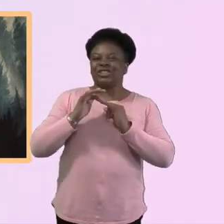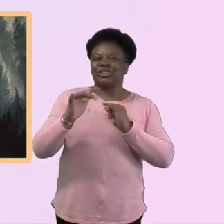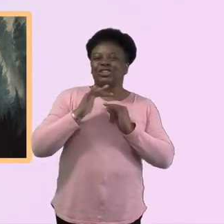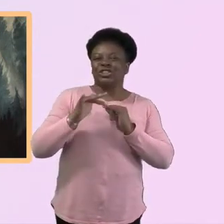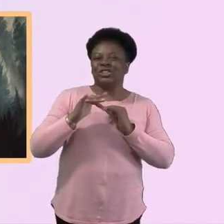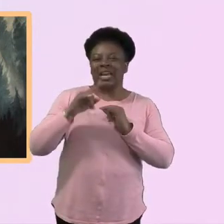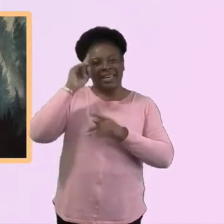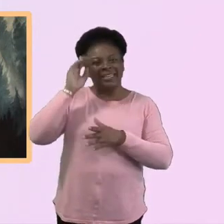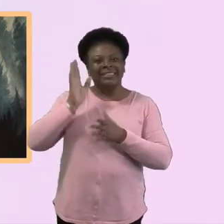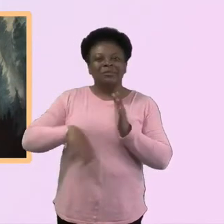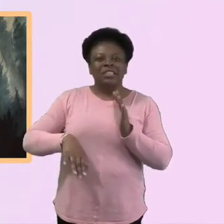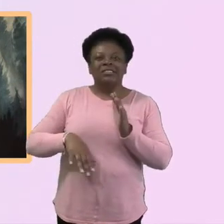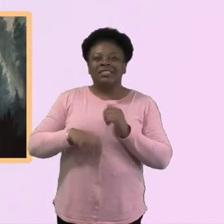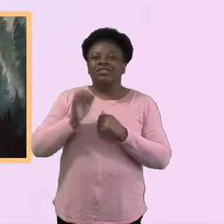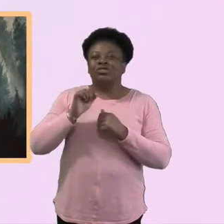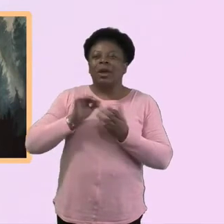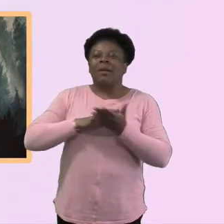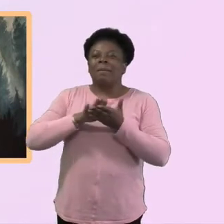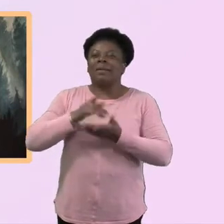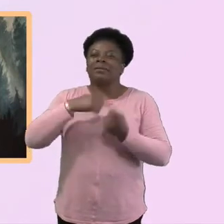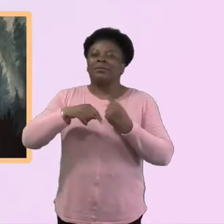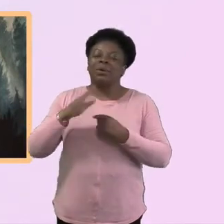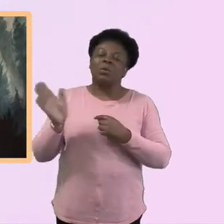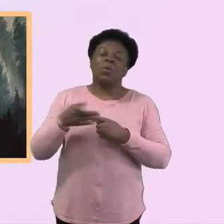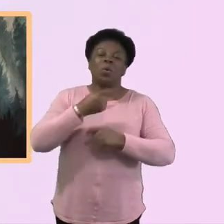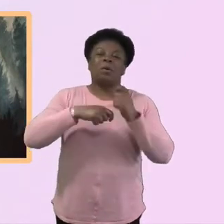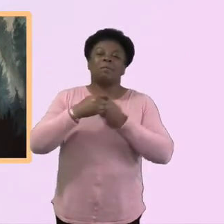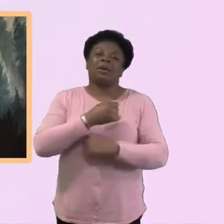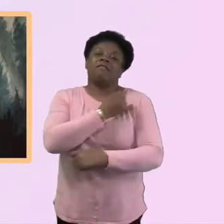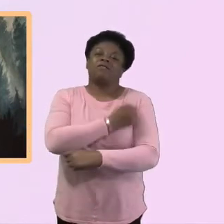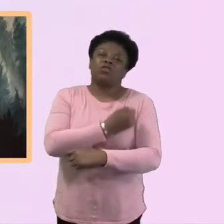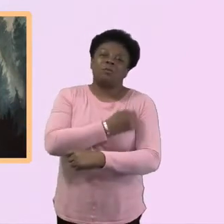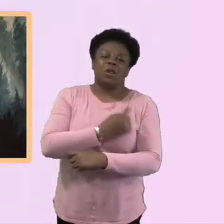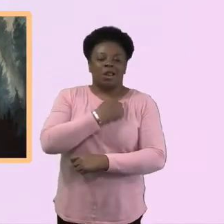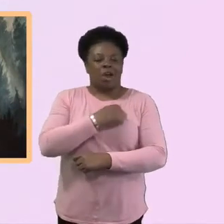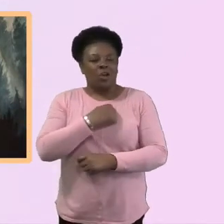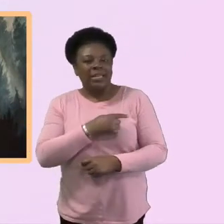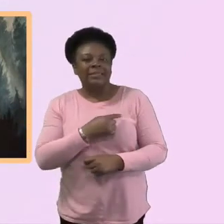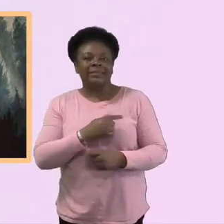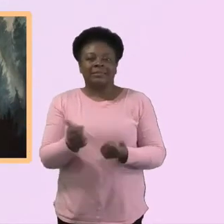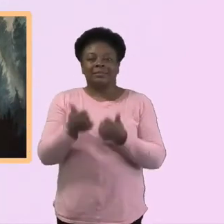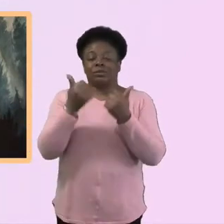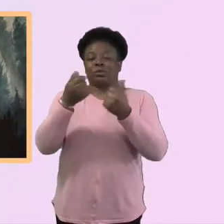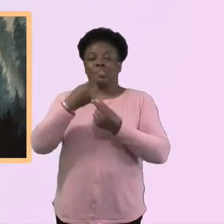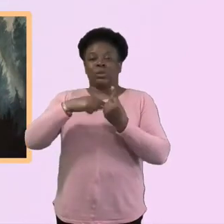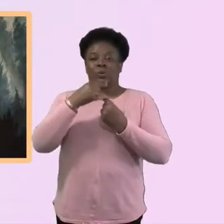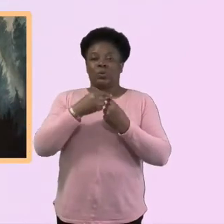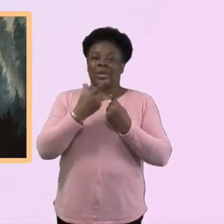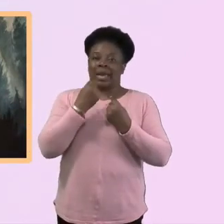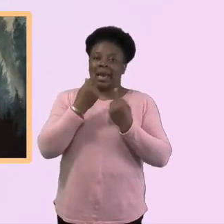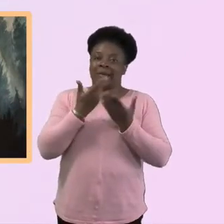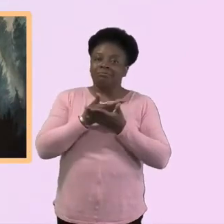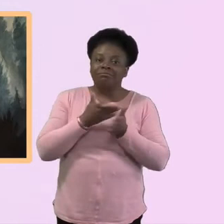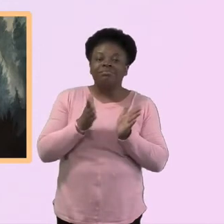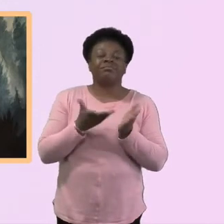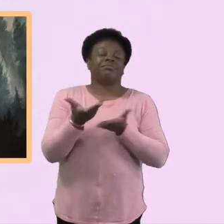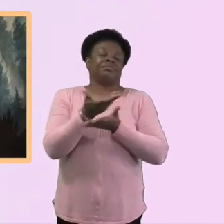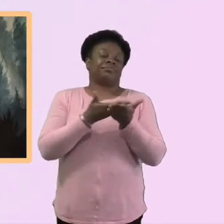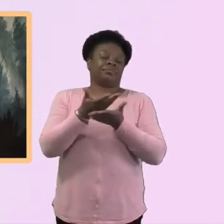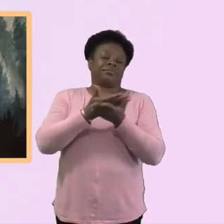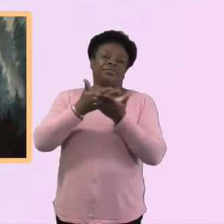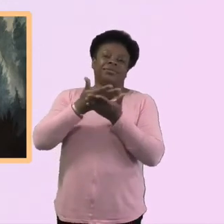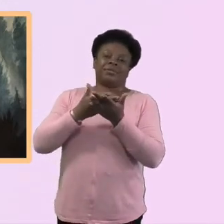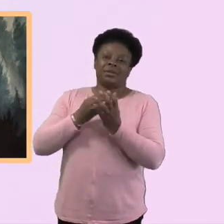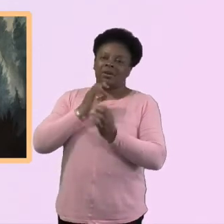more vulnerable, but then it's opened us up to be able to have these discussions and these conversations and these questions, which is